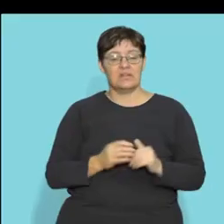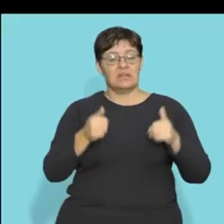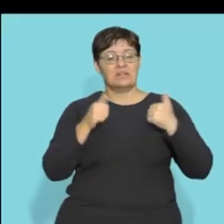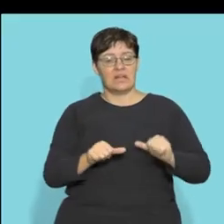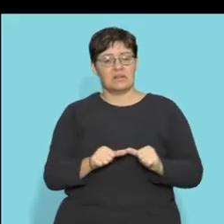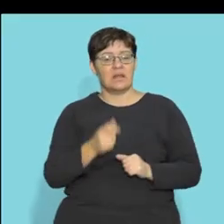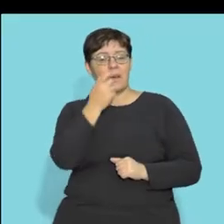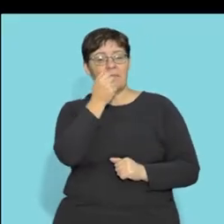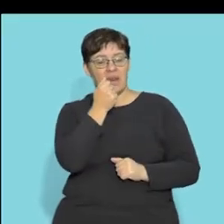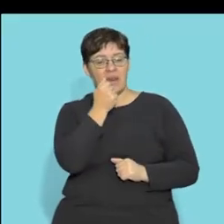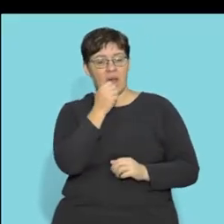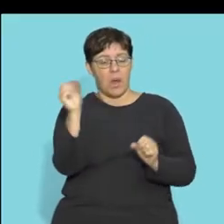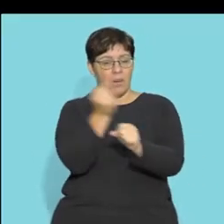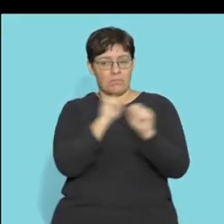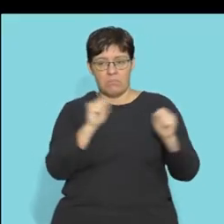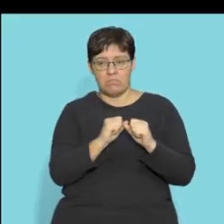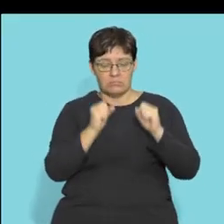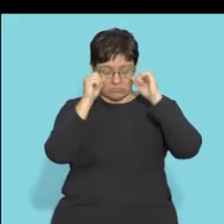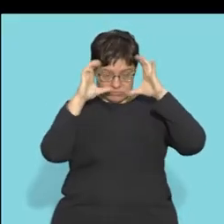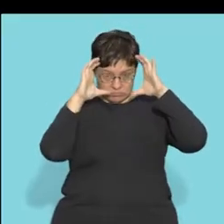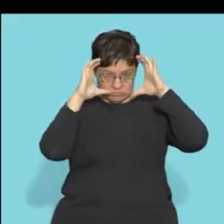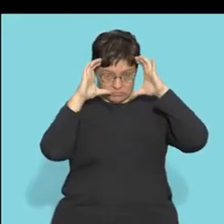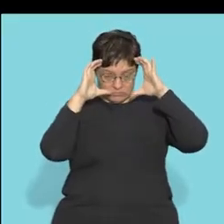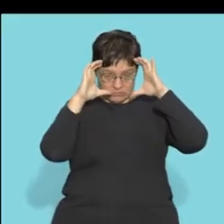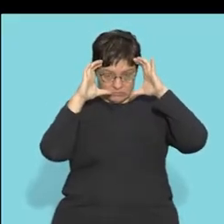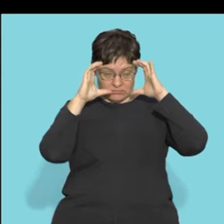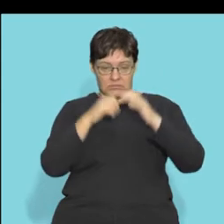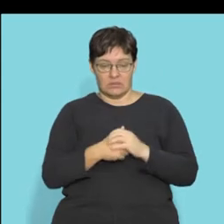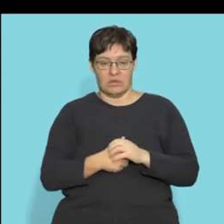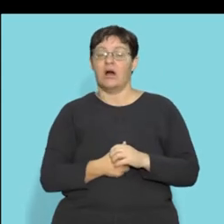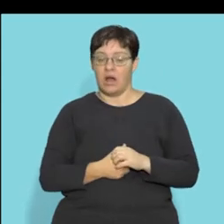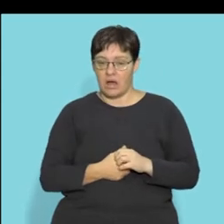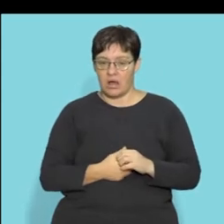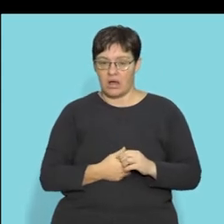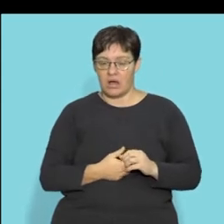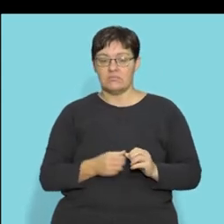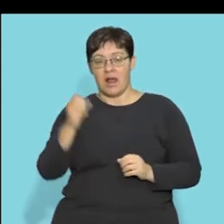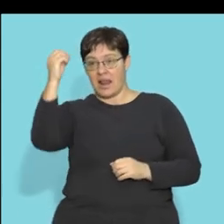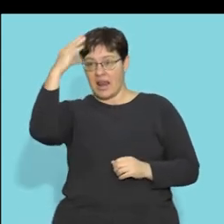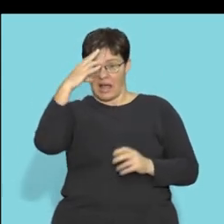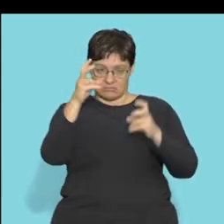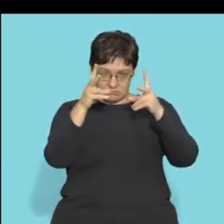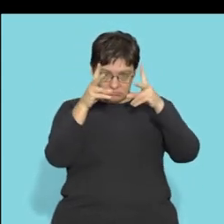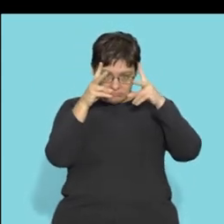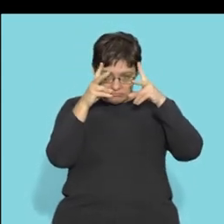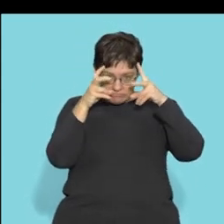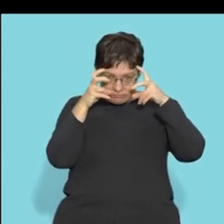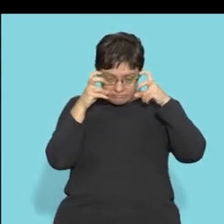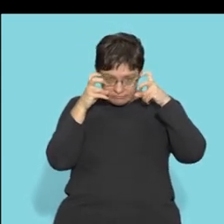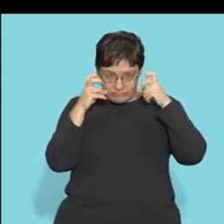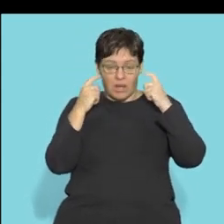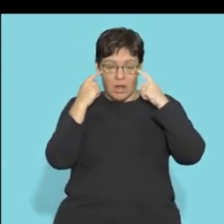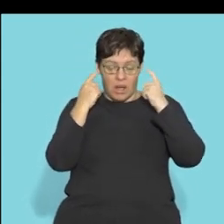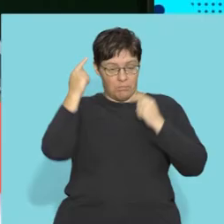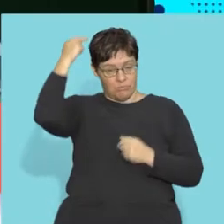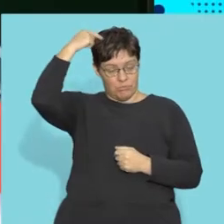next one we have is, you see this little man with a bomb. Look at those eyes. So firstly, it is a light stimuli. He's seeing it,